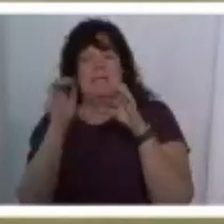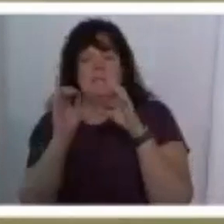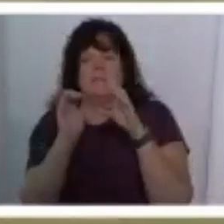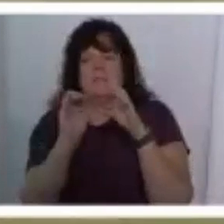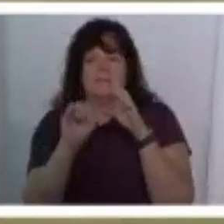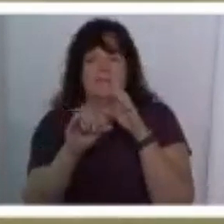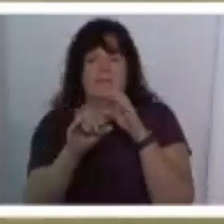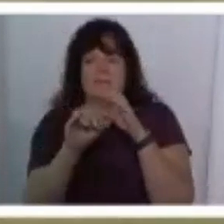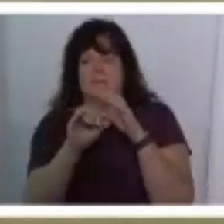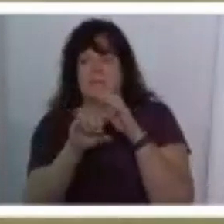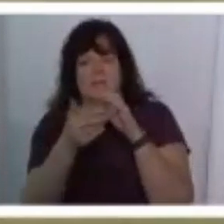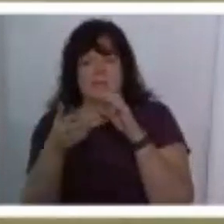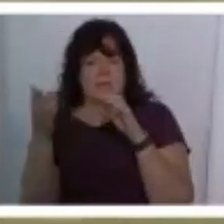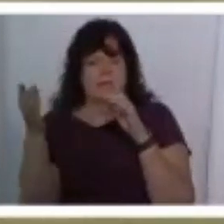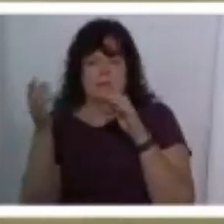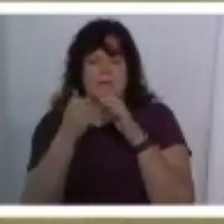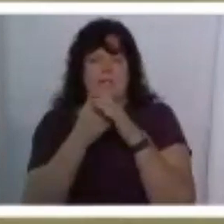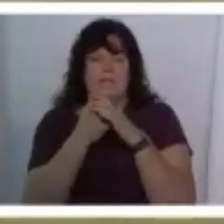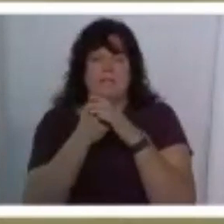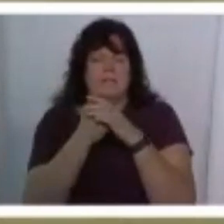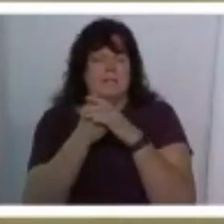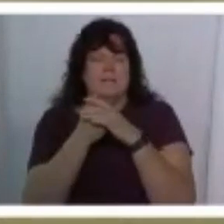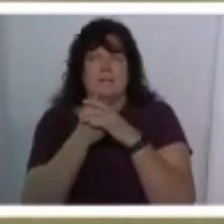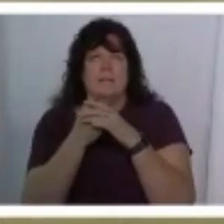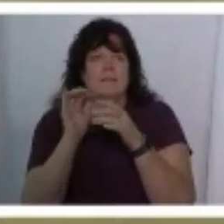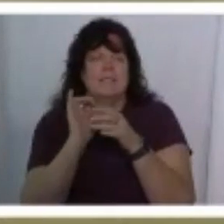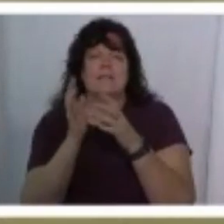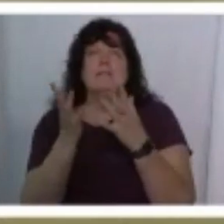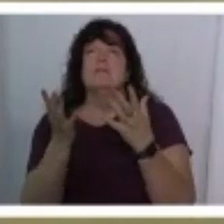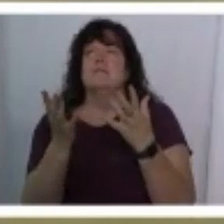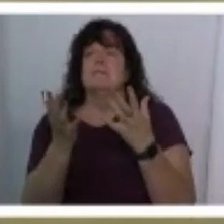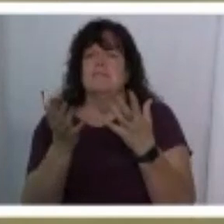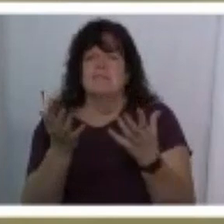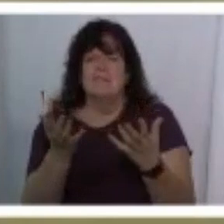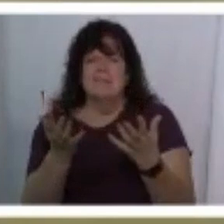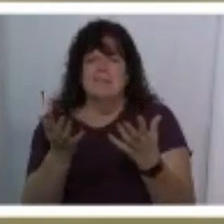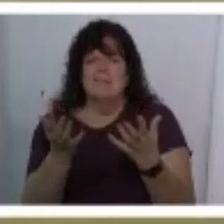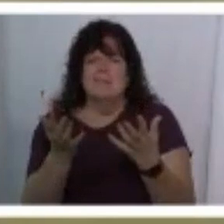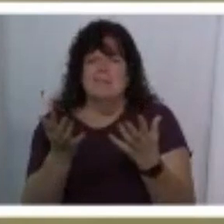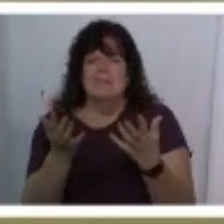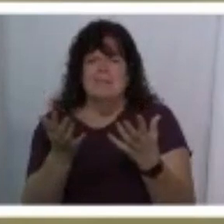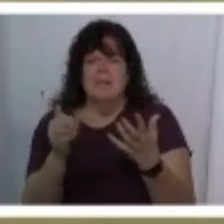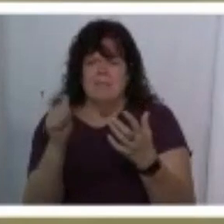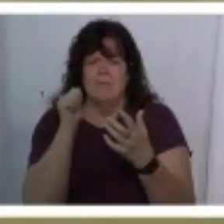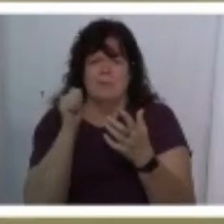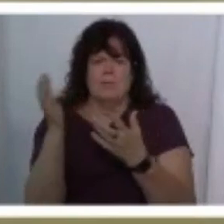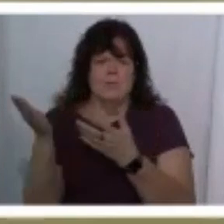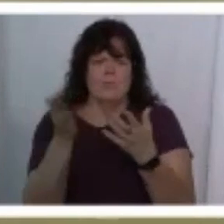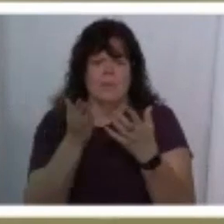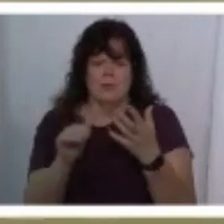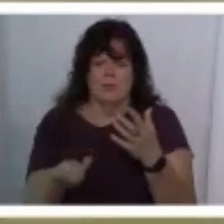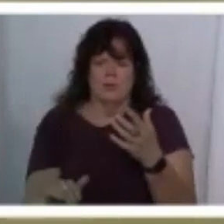because they thought whatever his name is i don't know i was like i refuse to bring my daughter up in this